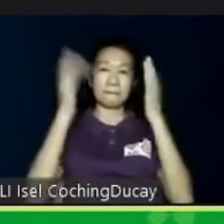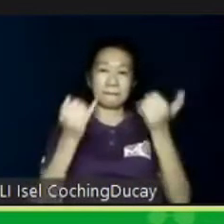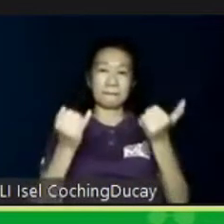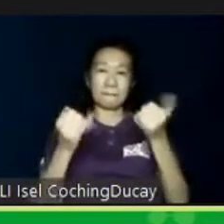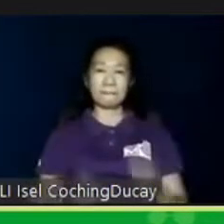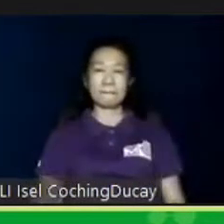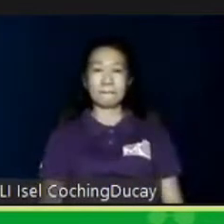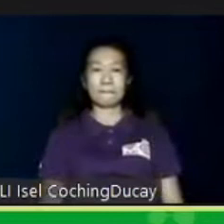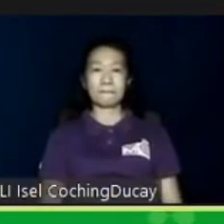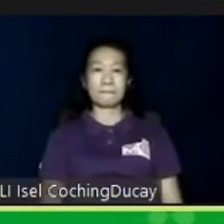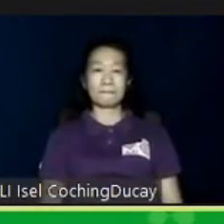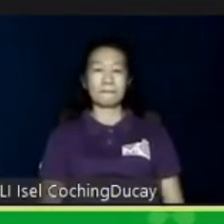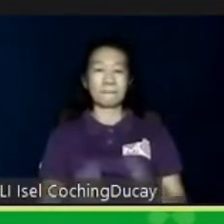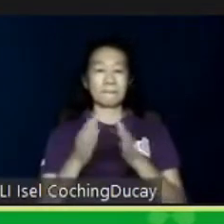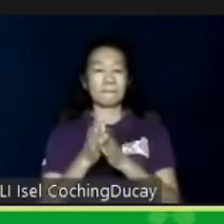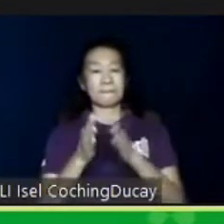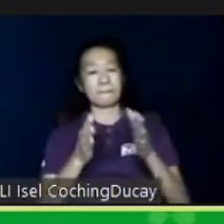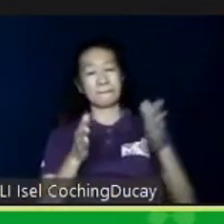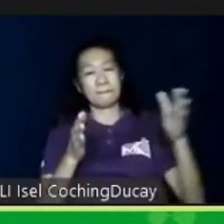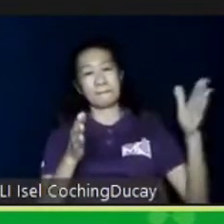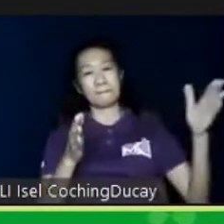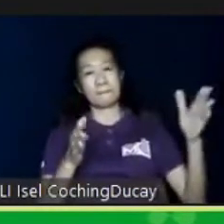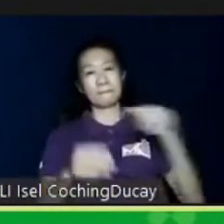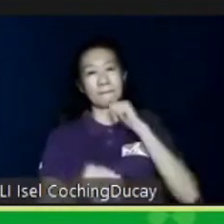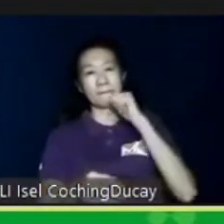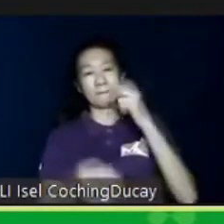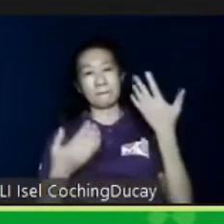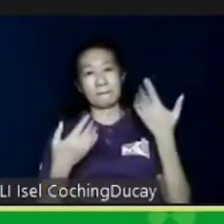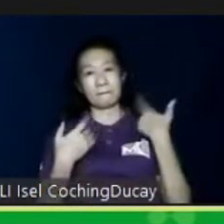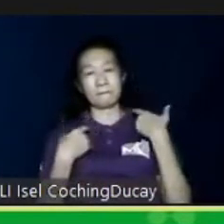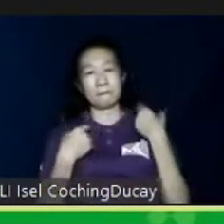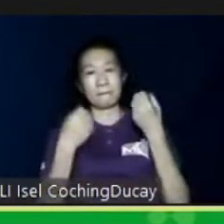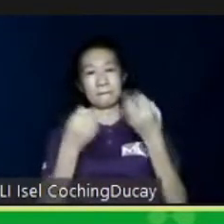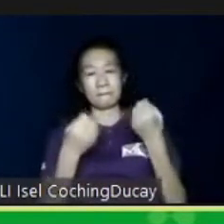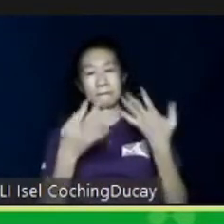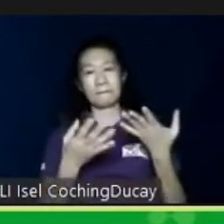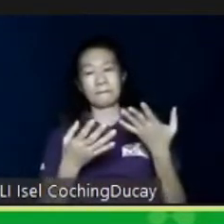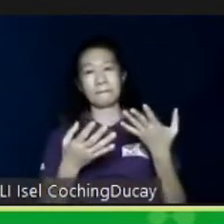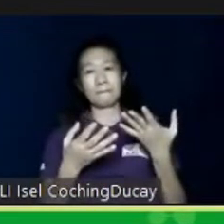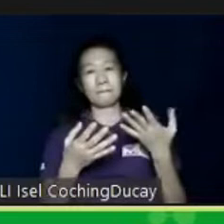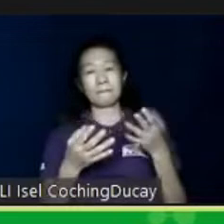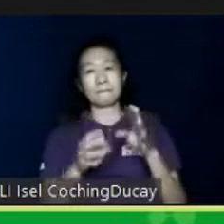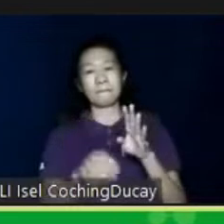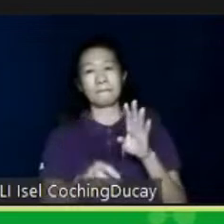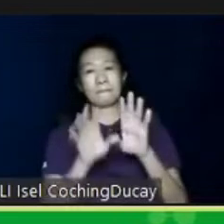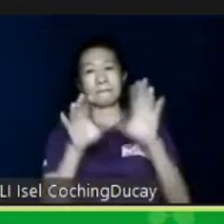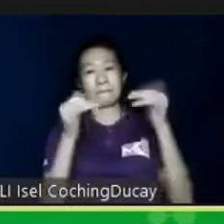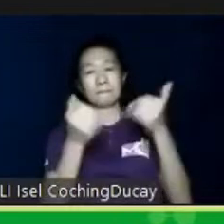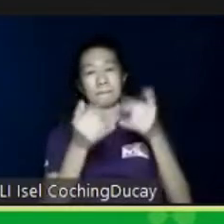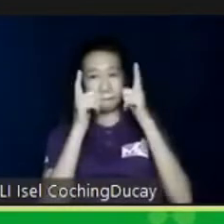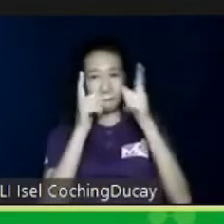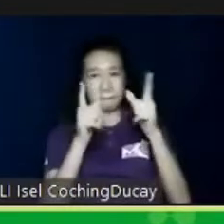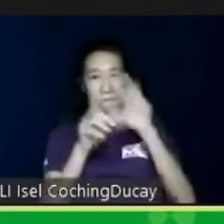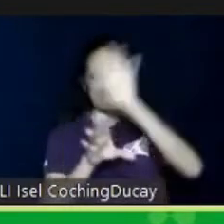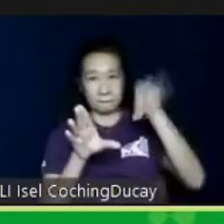expanding thought. You don't have to be a multinational corporation to look at inclusive